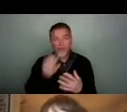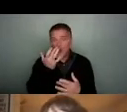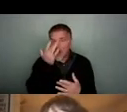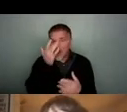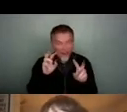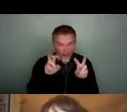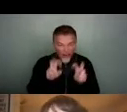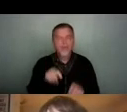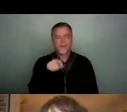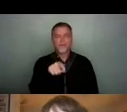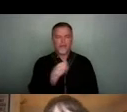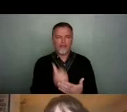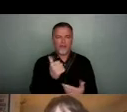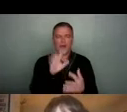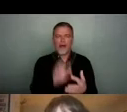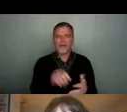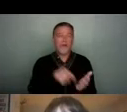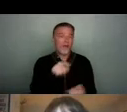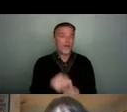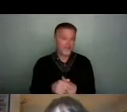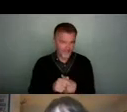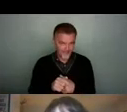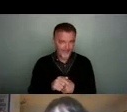some really good writing about this.